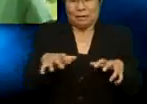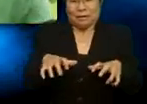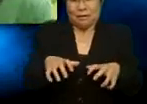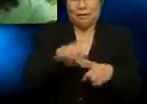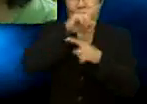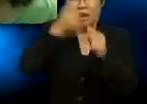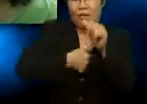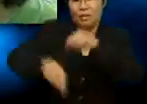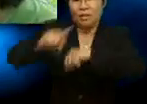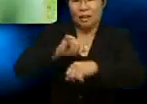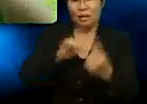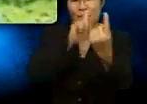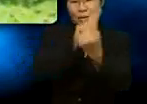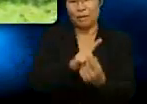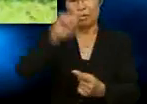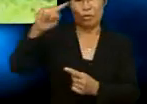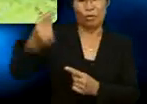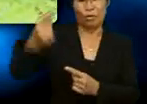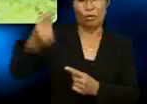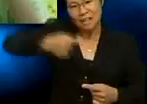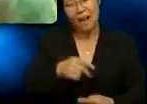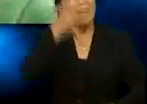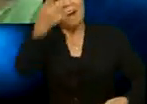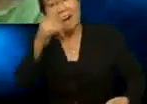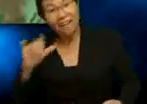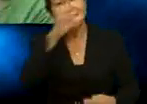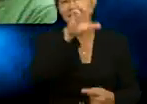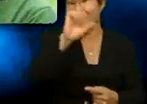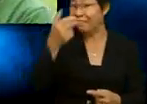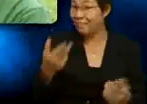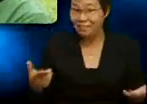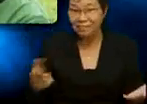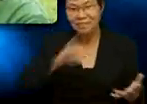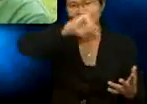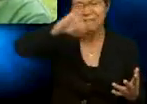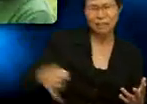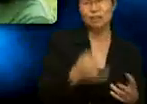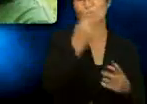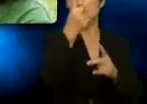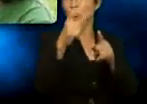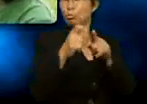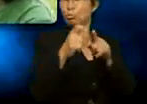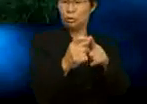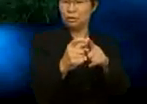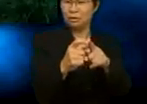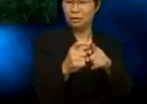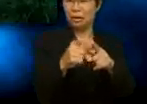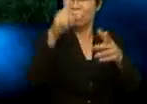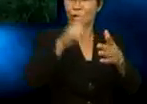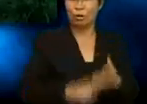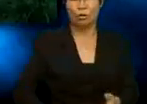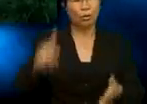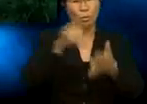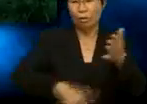You only had to say, hi Sarah. Just two words. Was that so difficult?